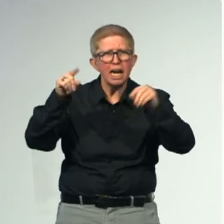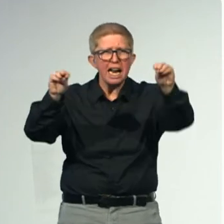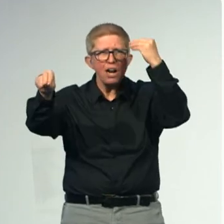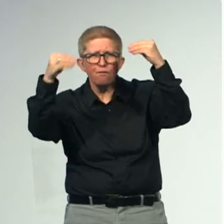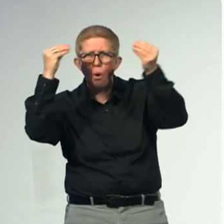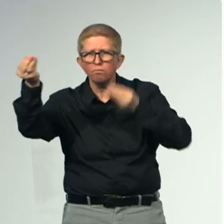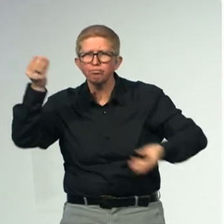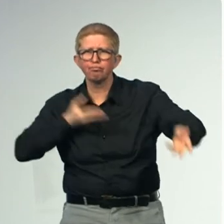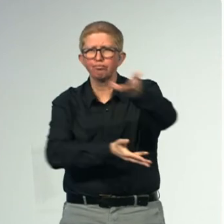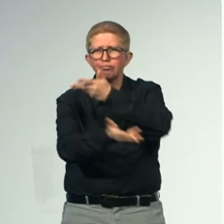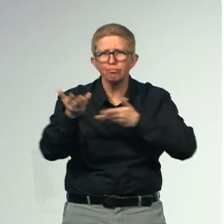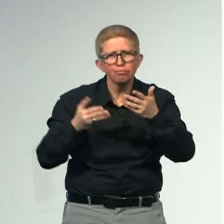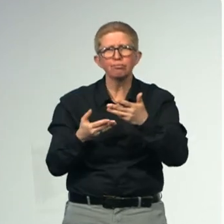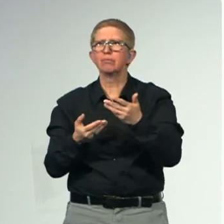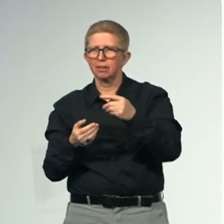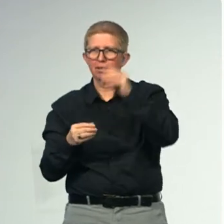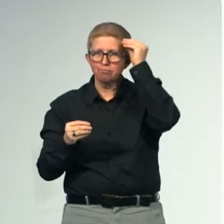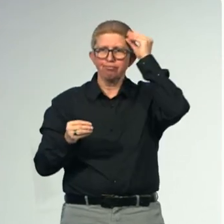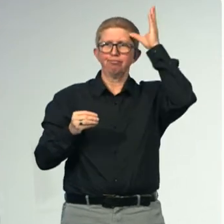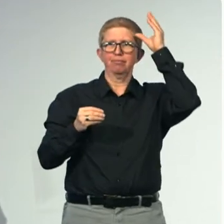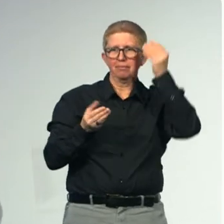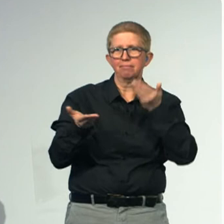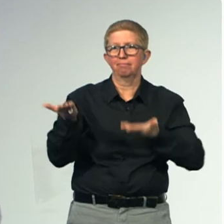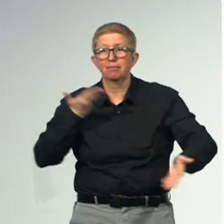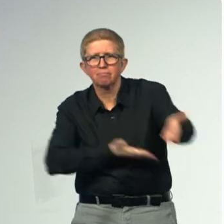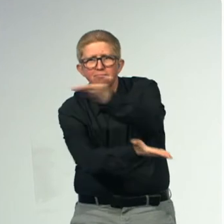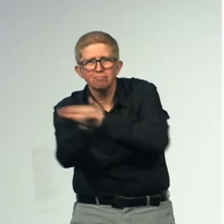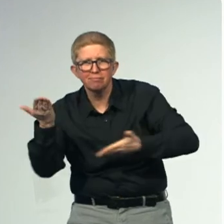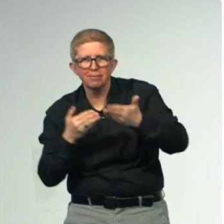as well as during the impressive site program.